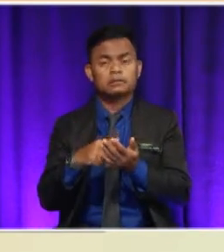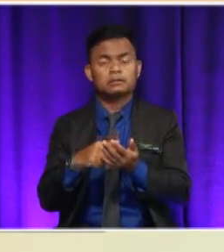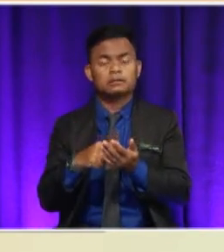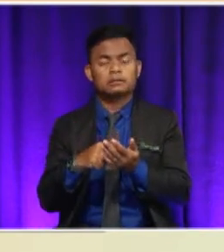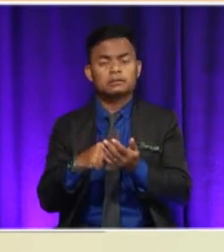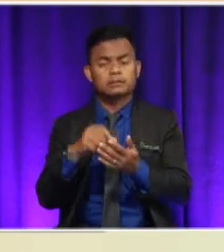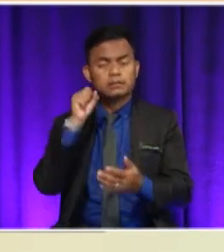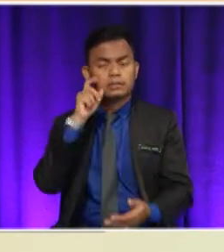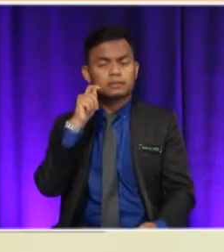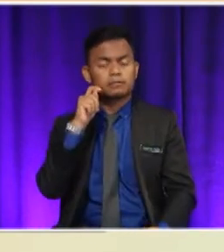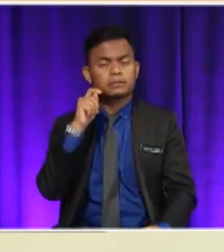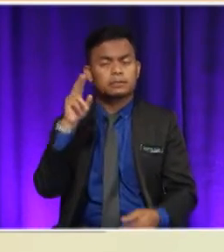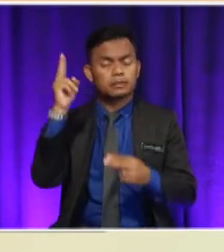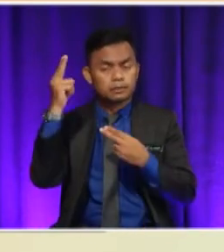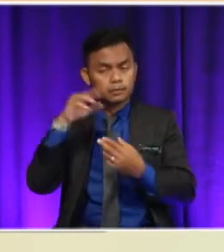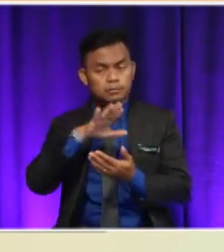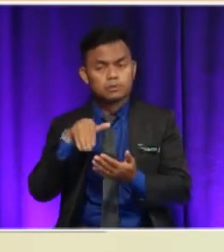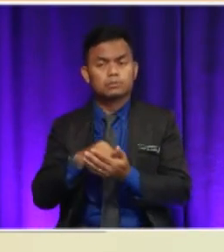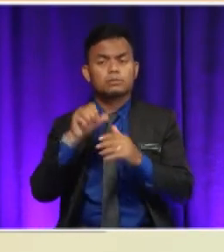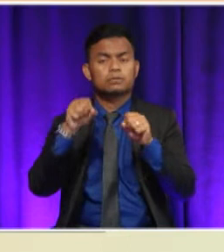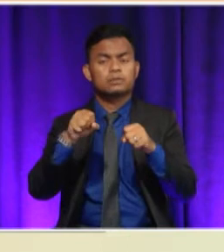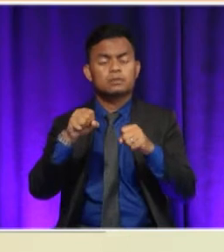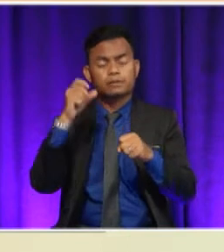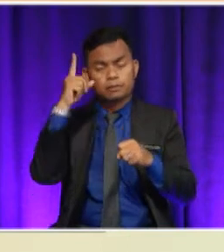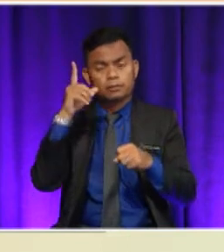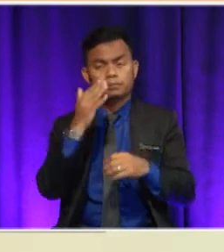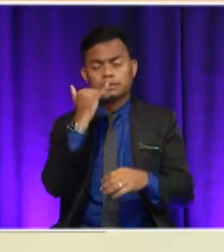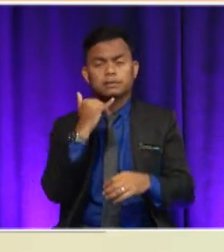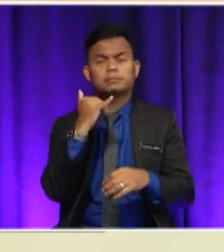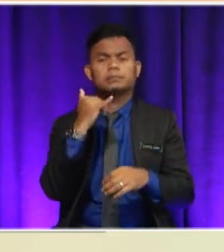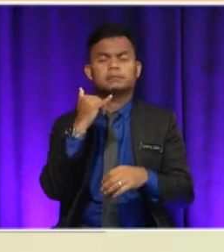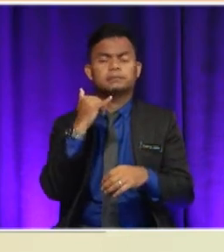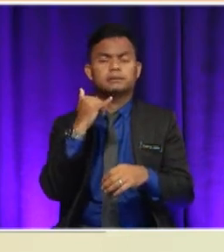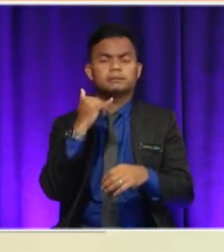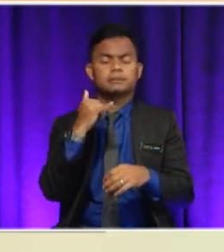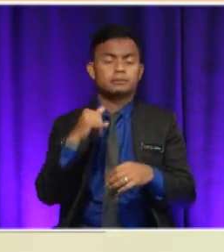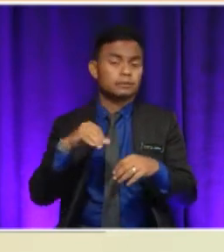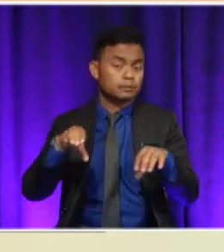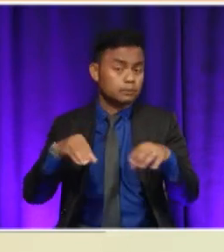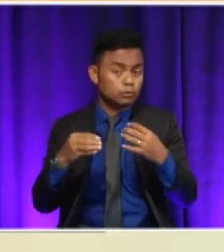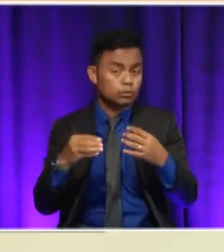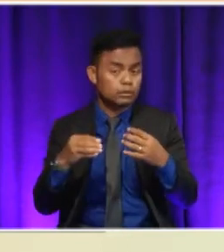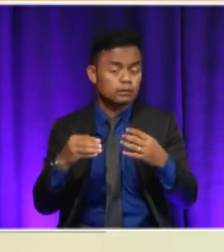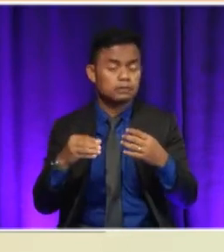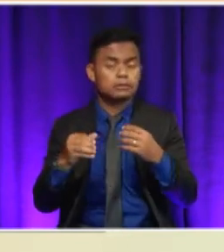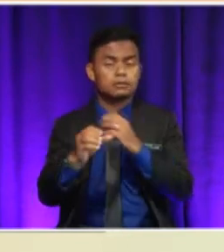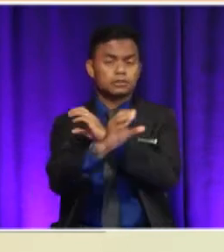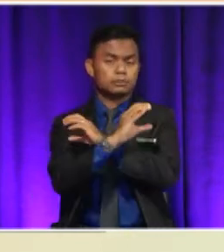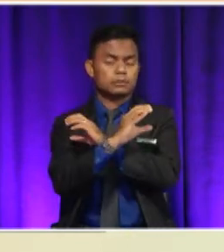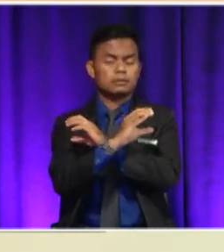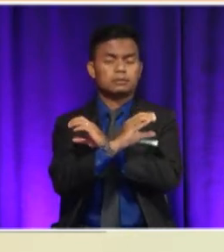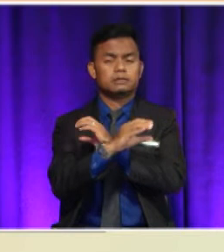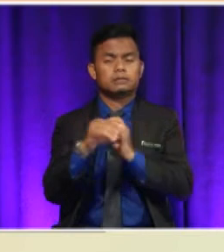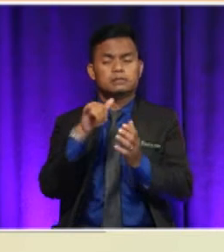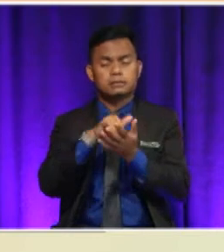more aware of the destruction of the rainforest. Sometimes wanting to be a record breaker and the need for adventure can push people to